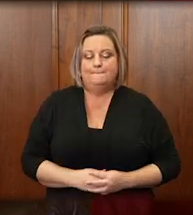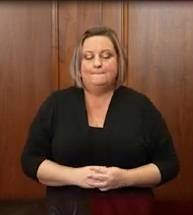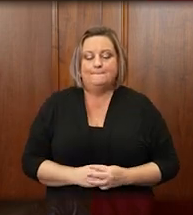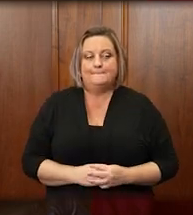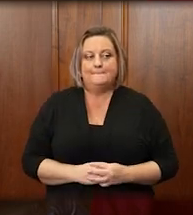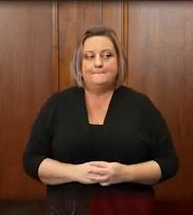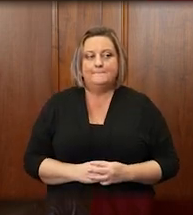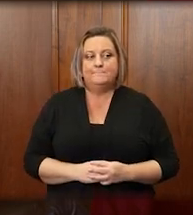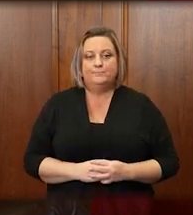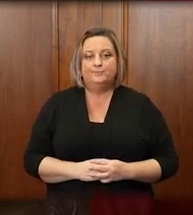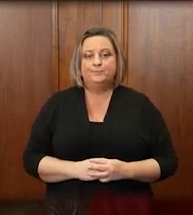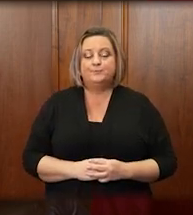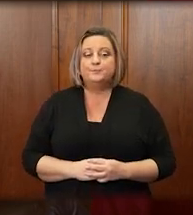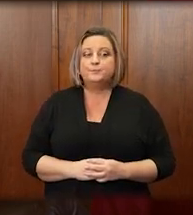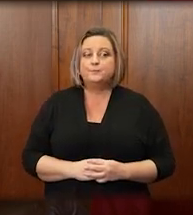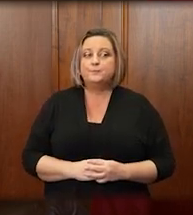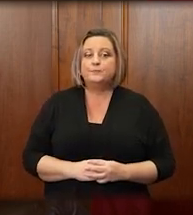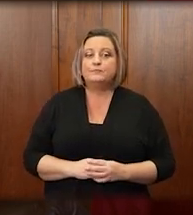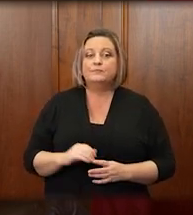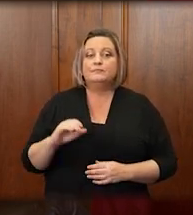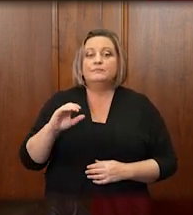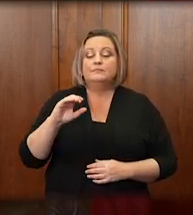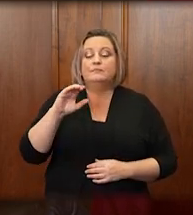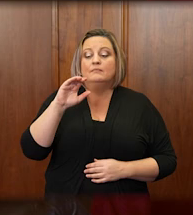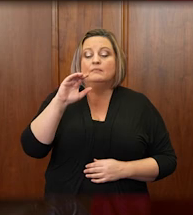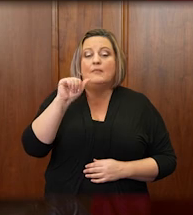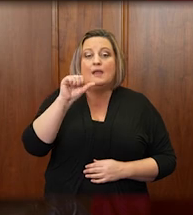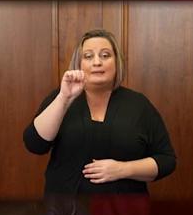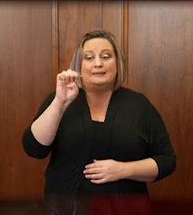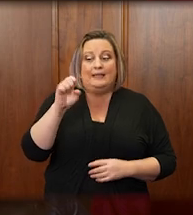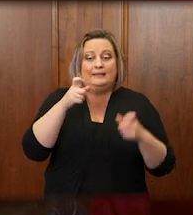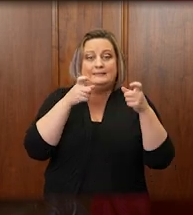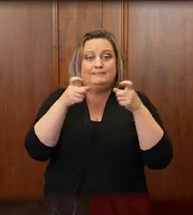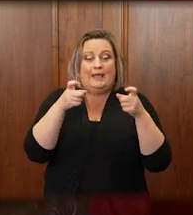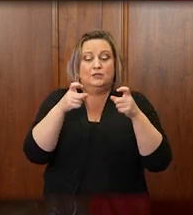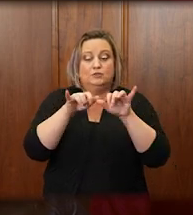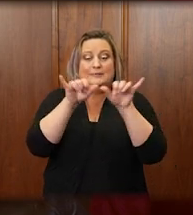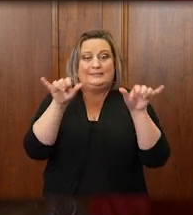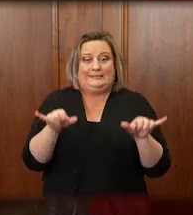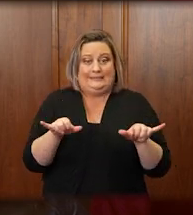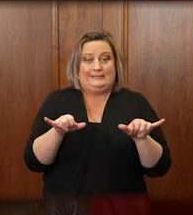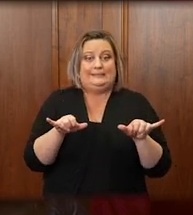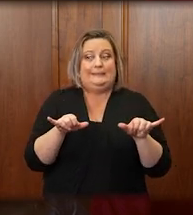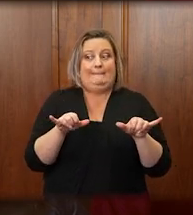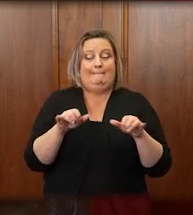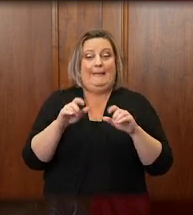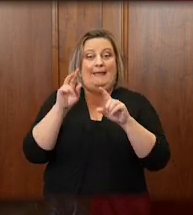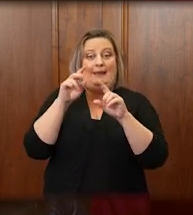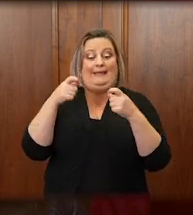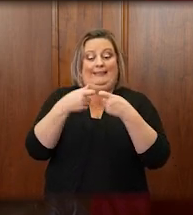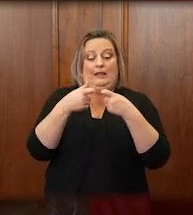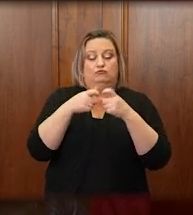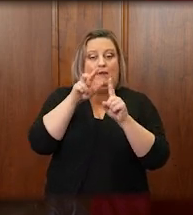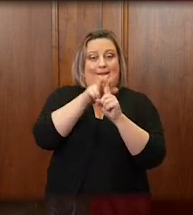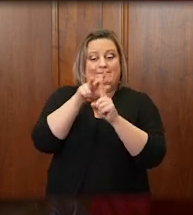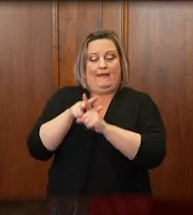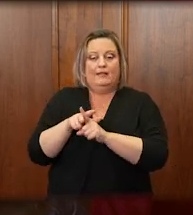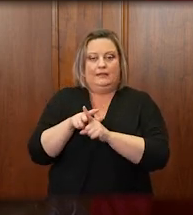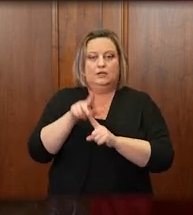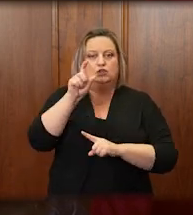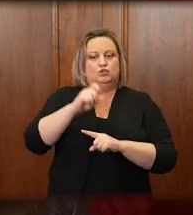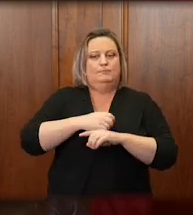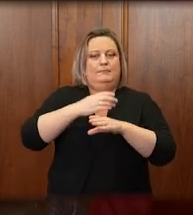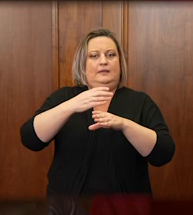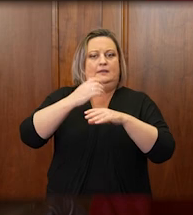We expect to have a case management system and electronic filing system in place for Chancery Court by the end of this year.